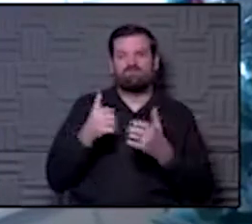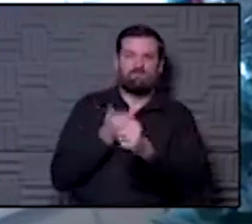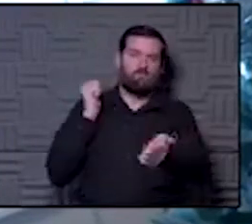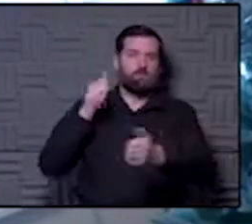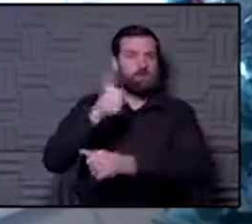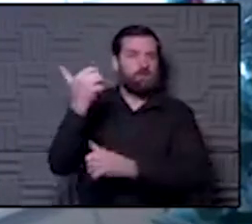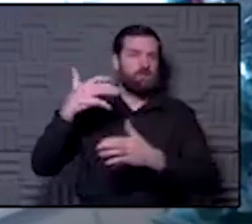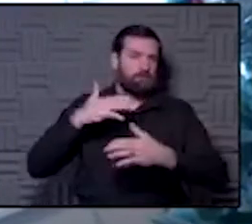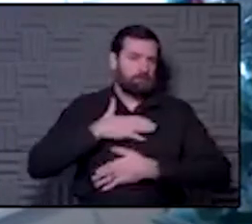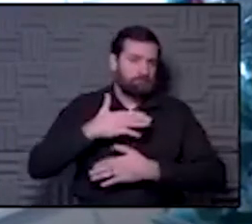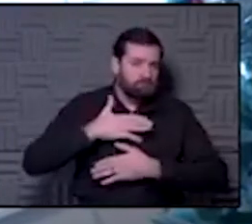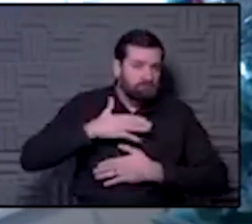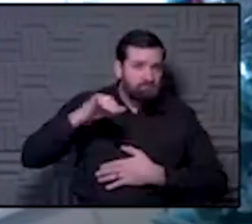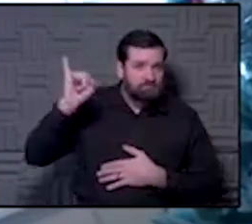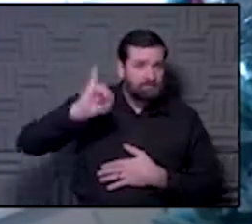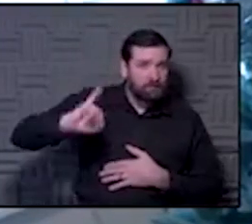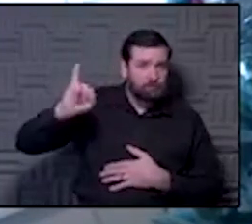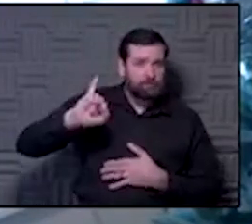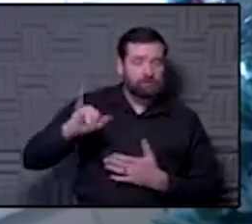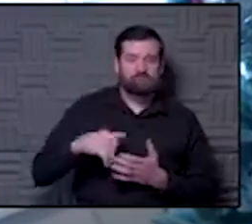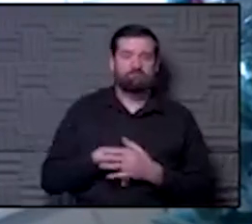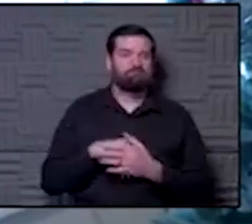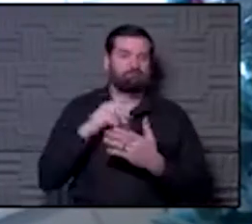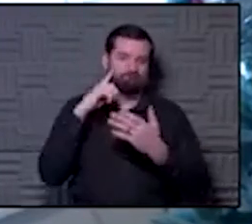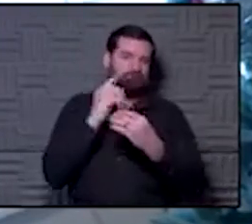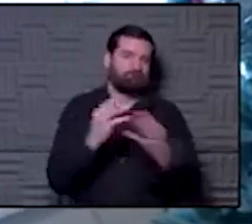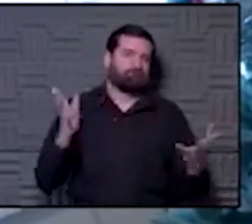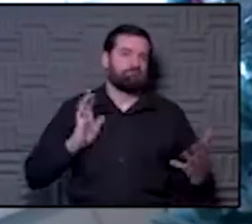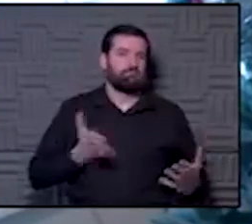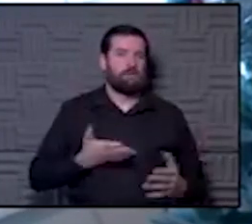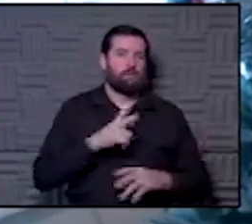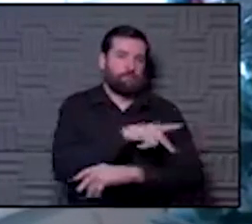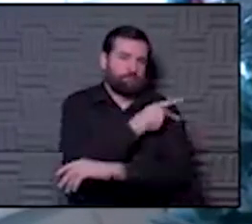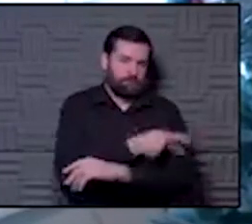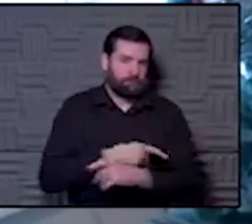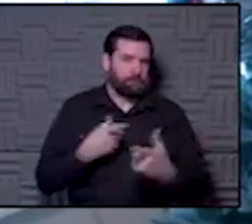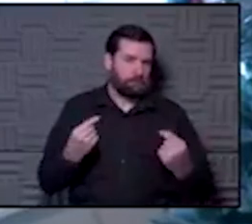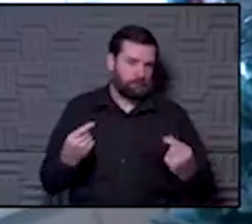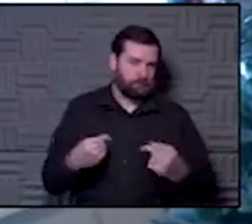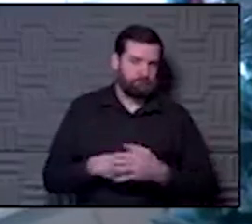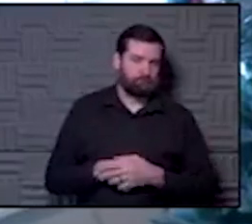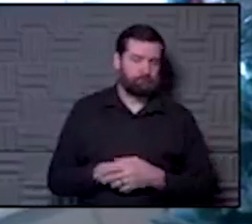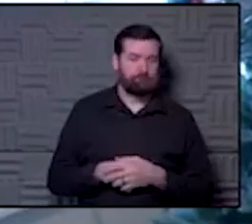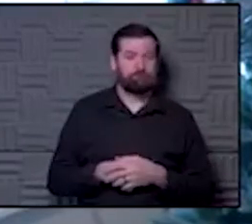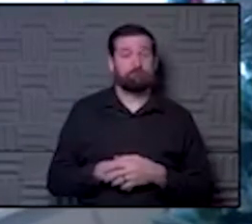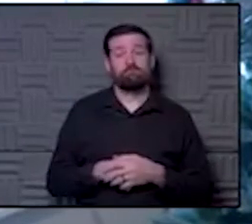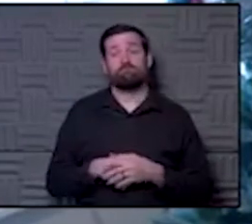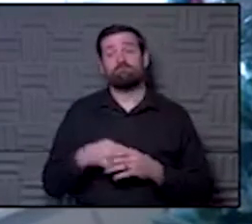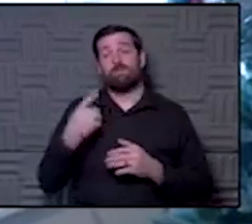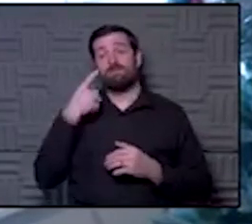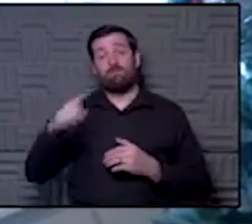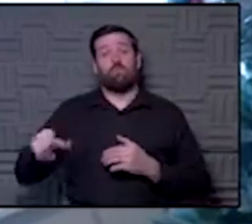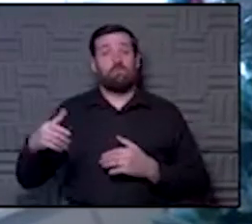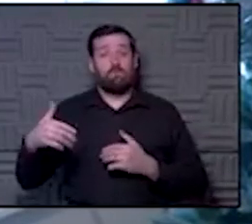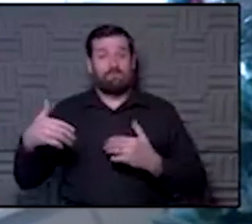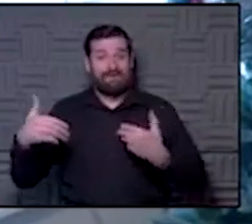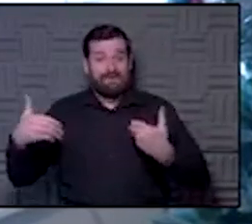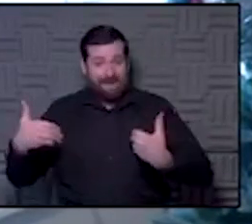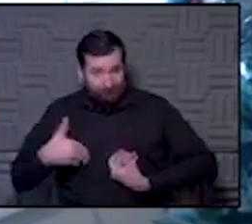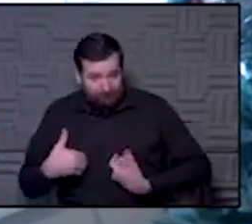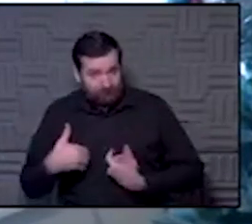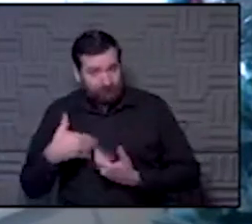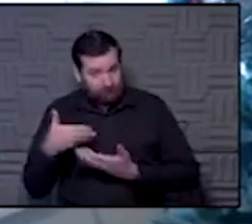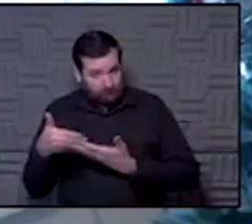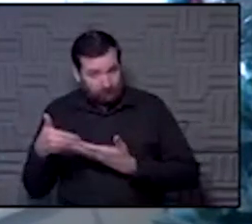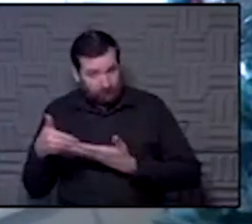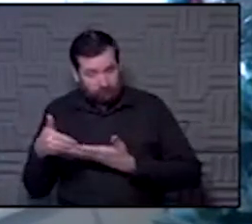are all things that we tell our patients to do. As far as conceiving during a pandemic, you we get